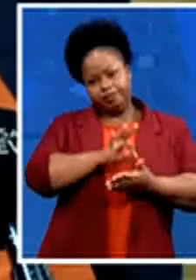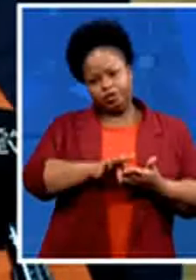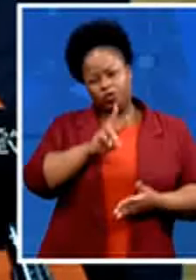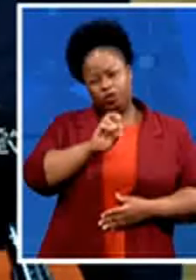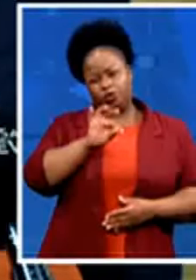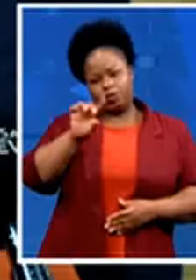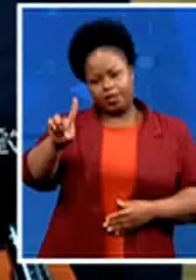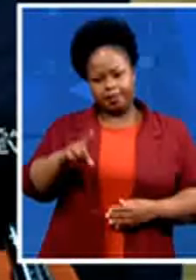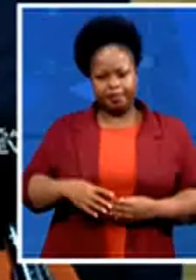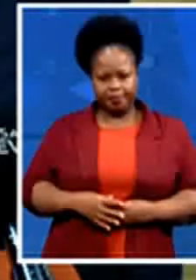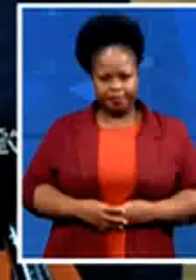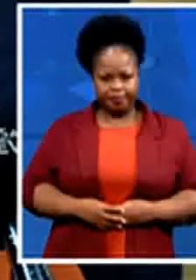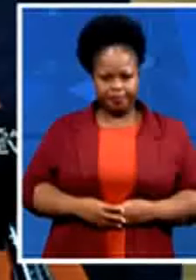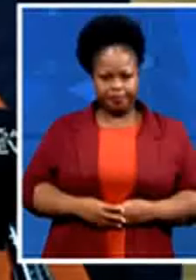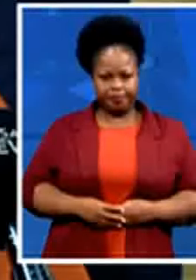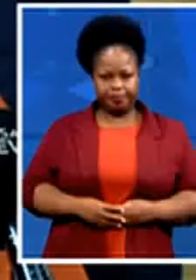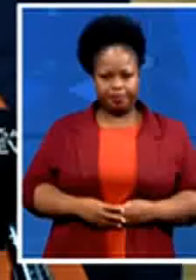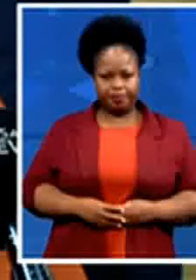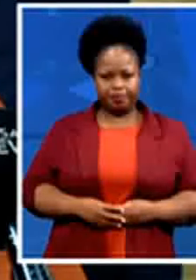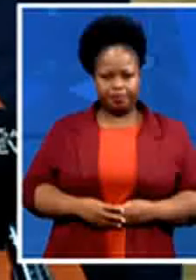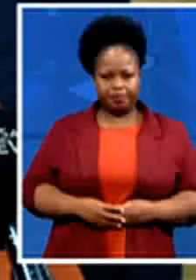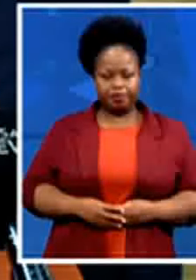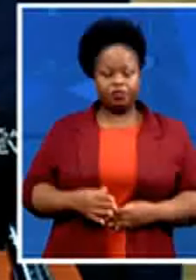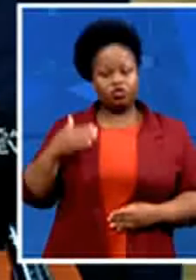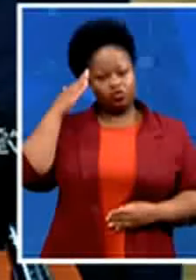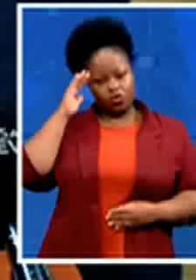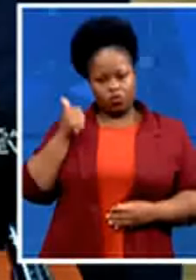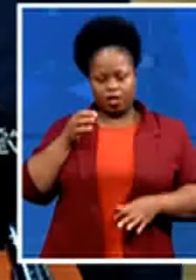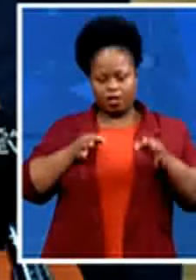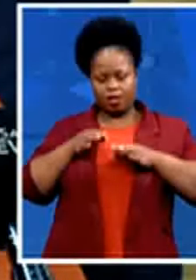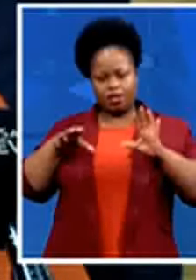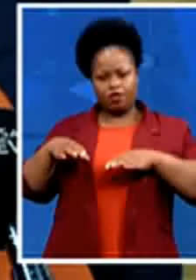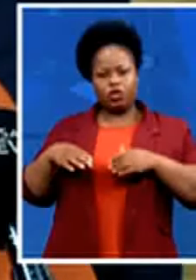as you all know good is one of the youngest political parties